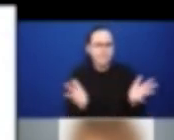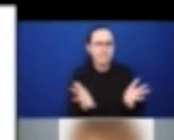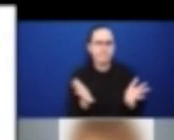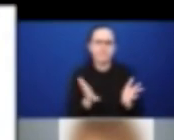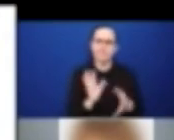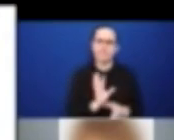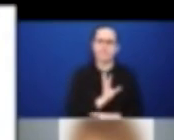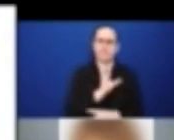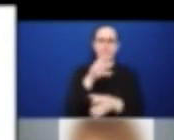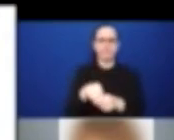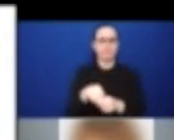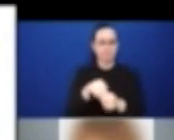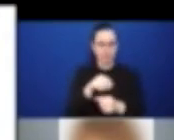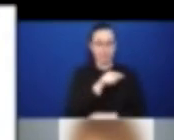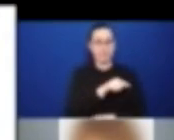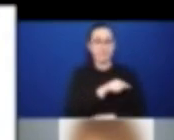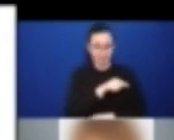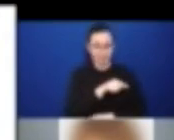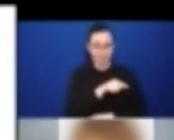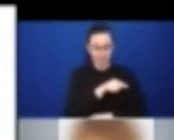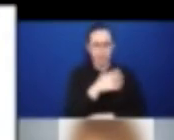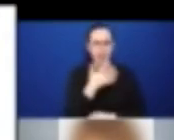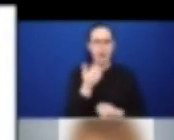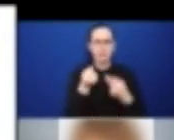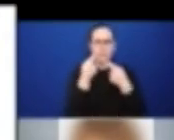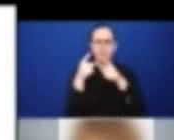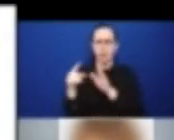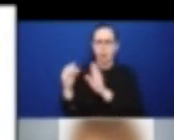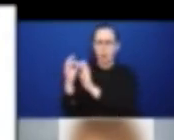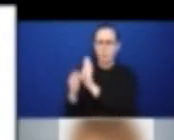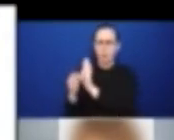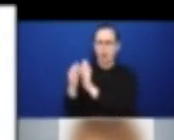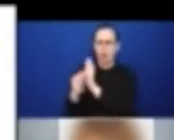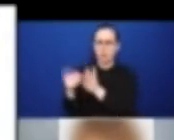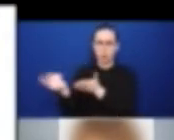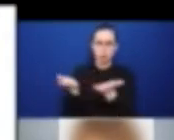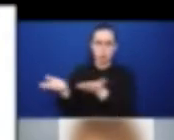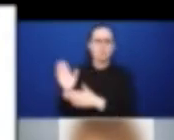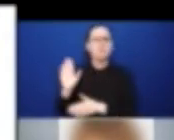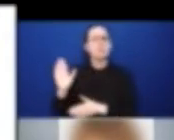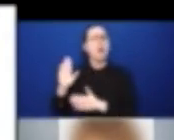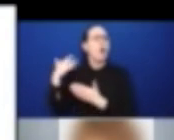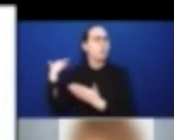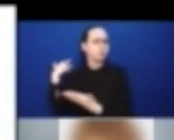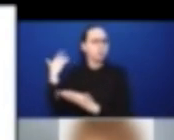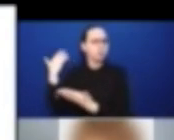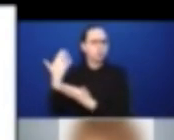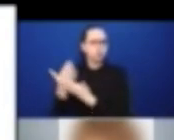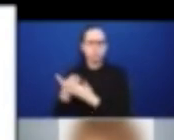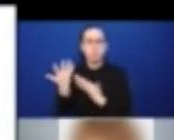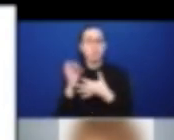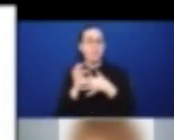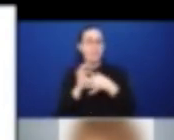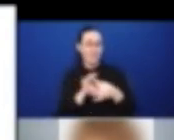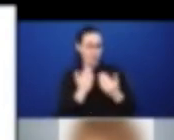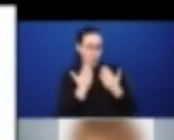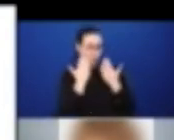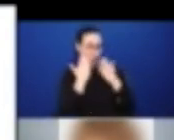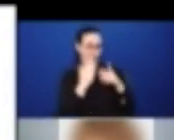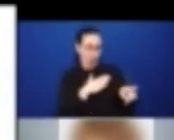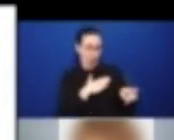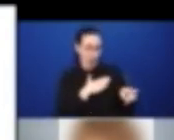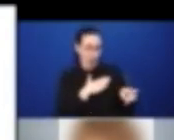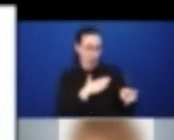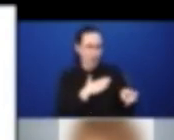the need to integrate services that are offered in the school setting with those that are usually offered in the health